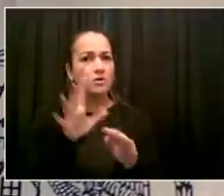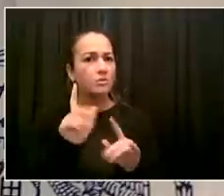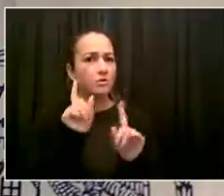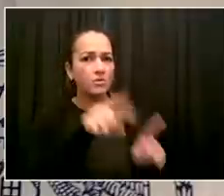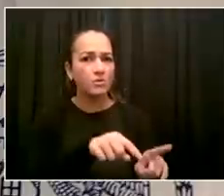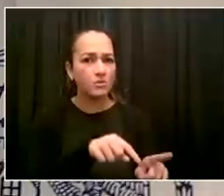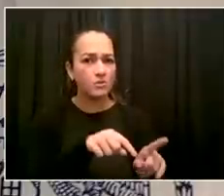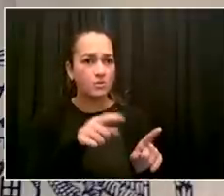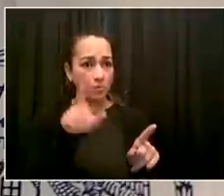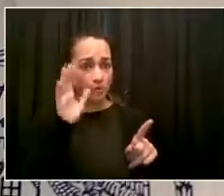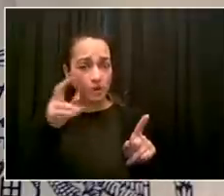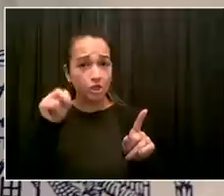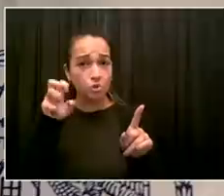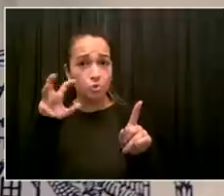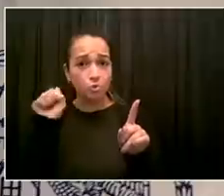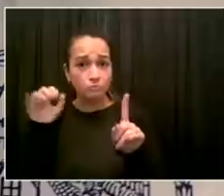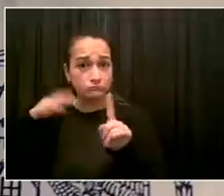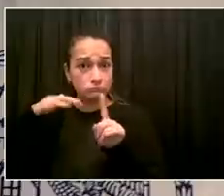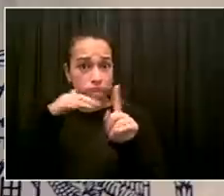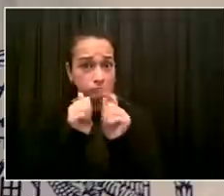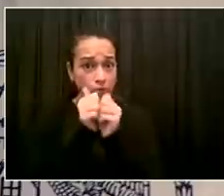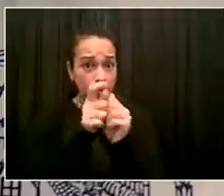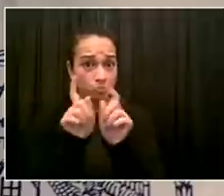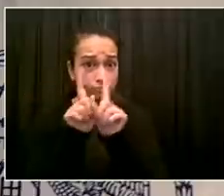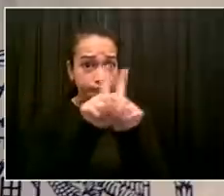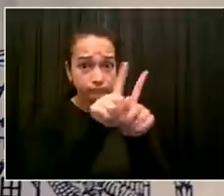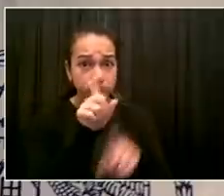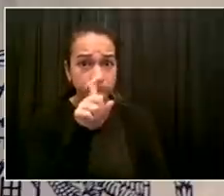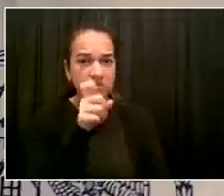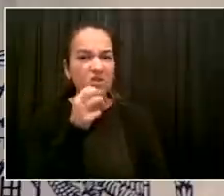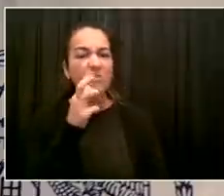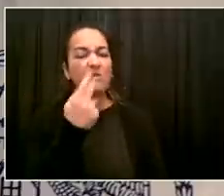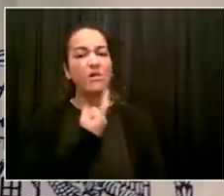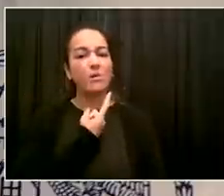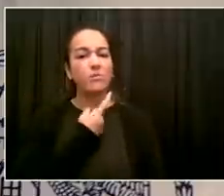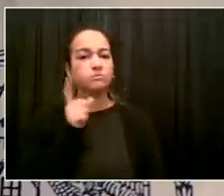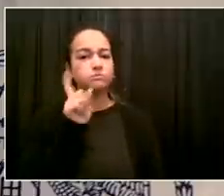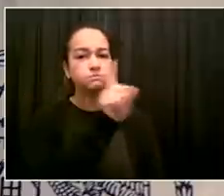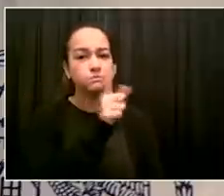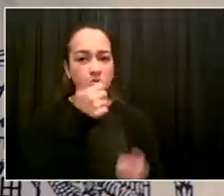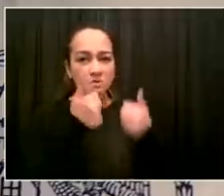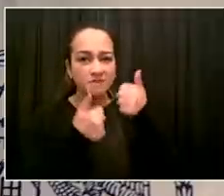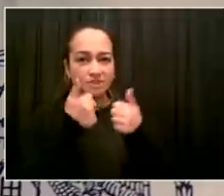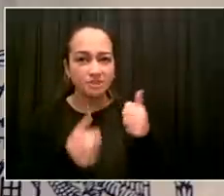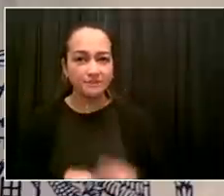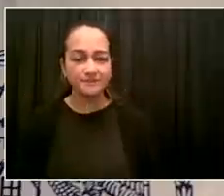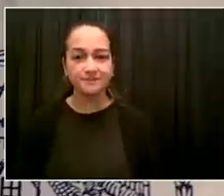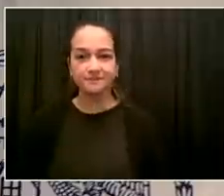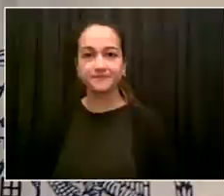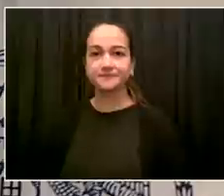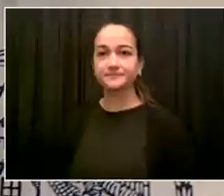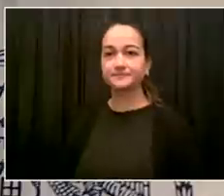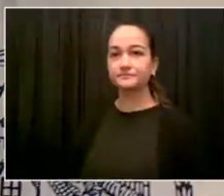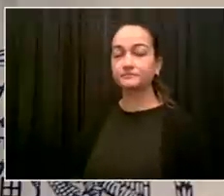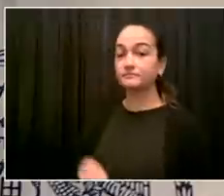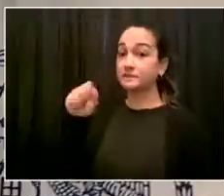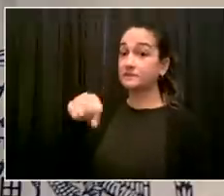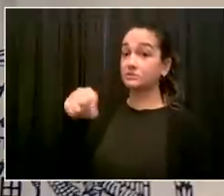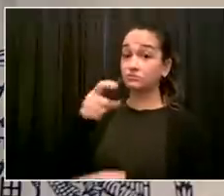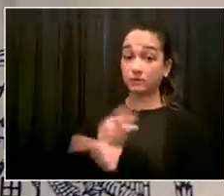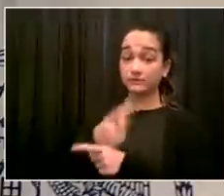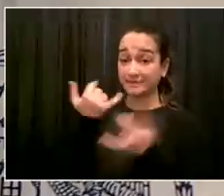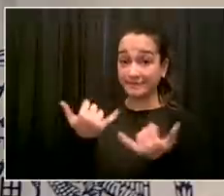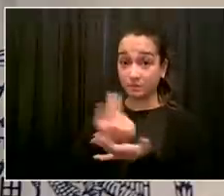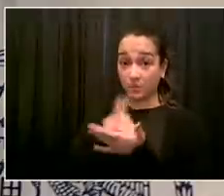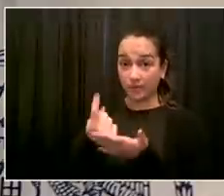as we nail it down, but certainly in the next few days. I'm going to go on the tour with officials